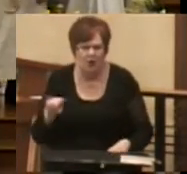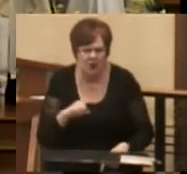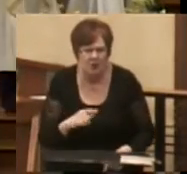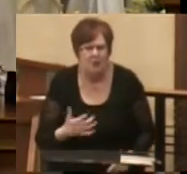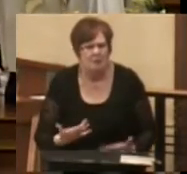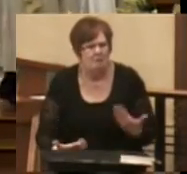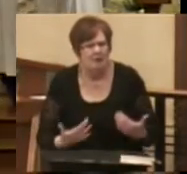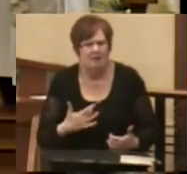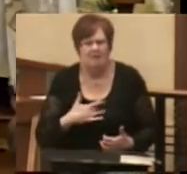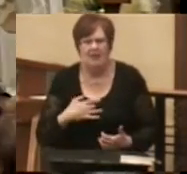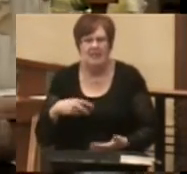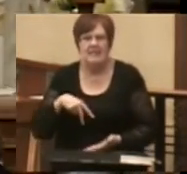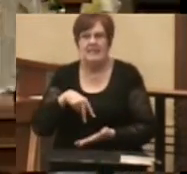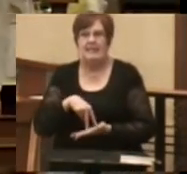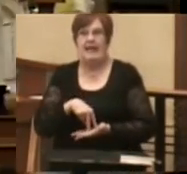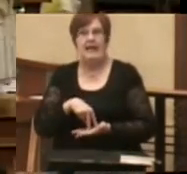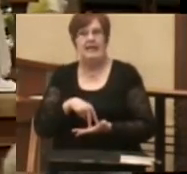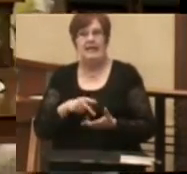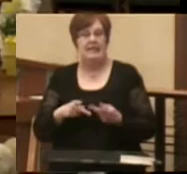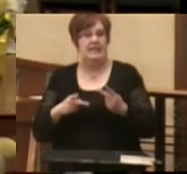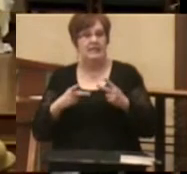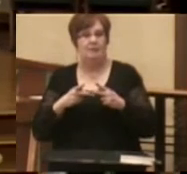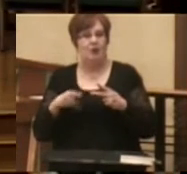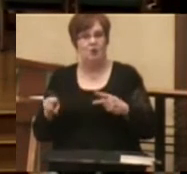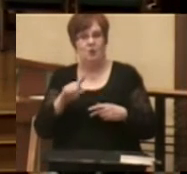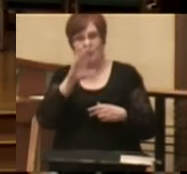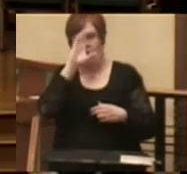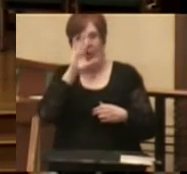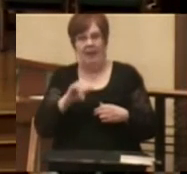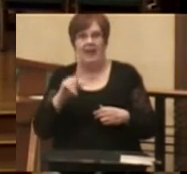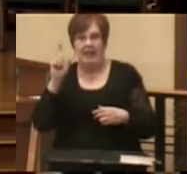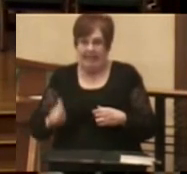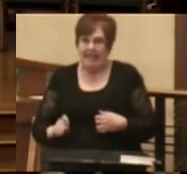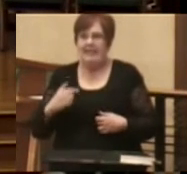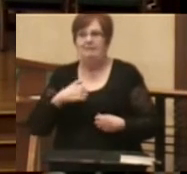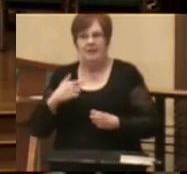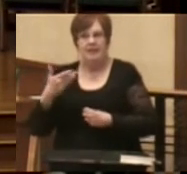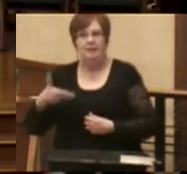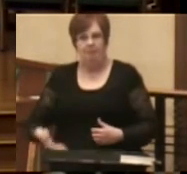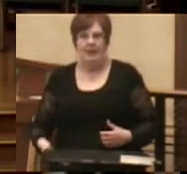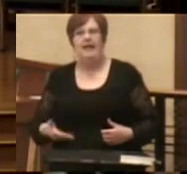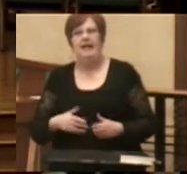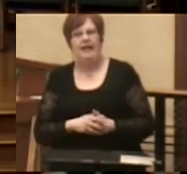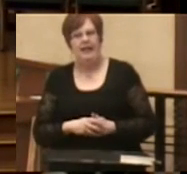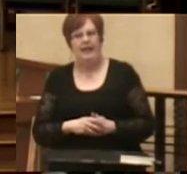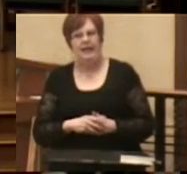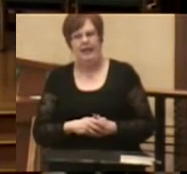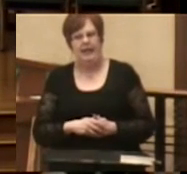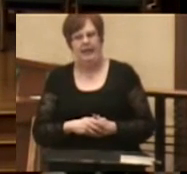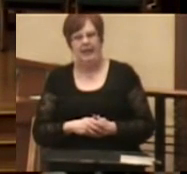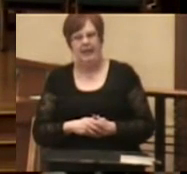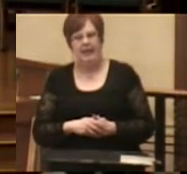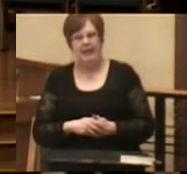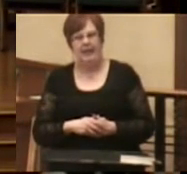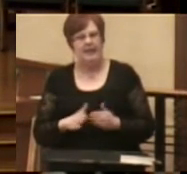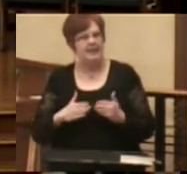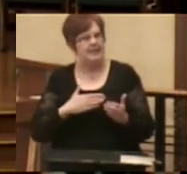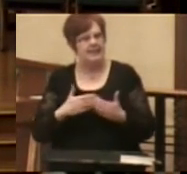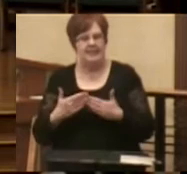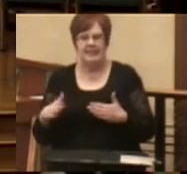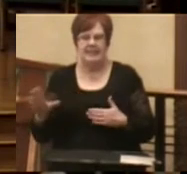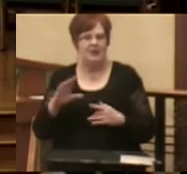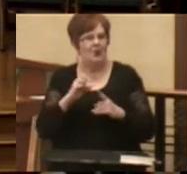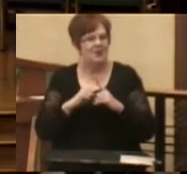might be standing right in the spot where you know you need to be. No matter what your circumstance,